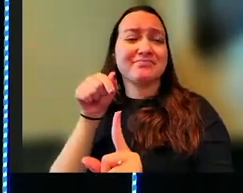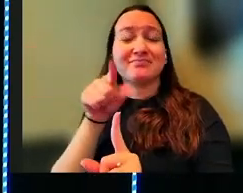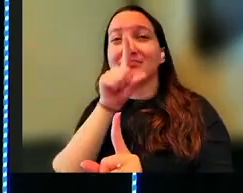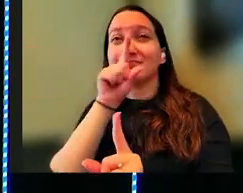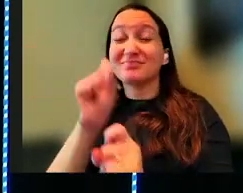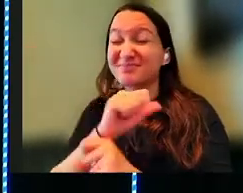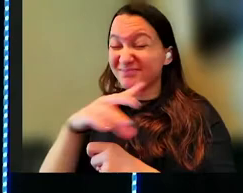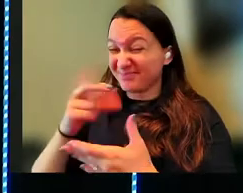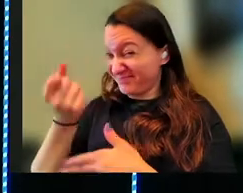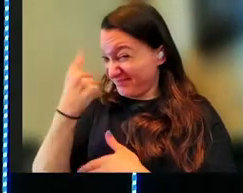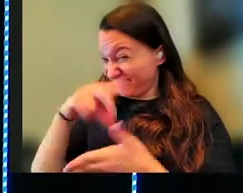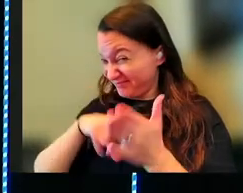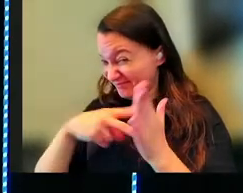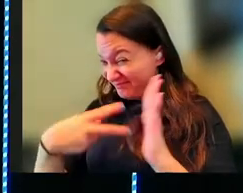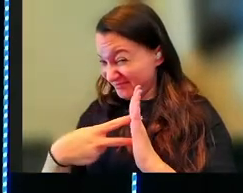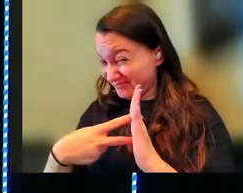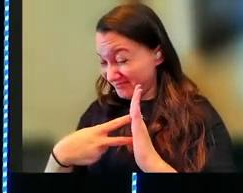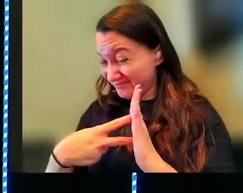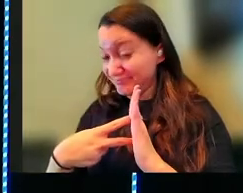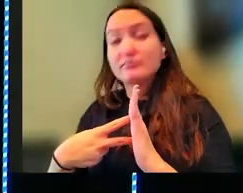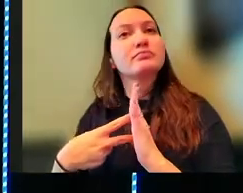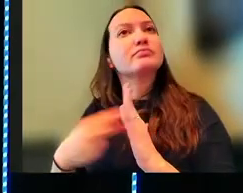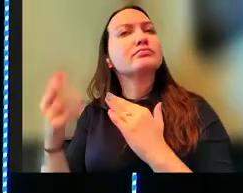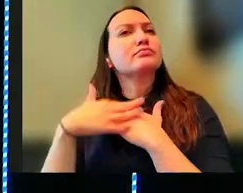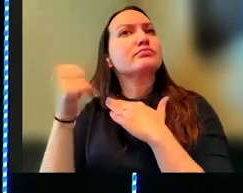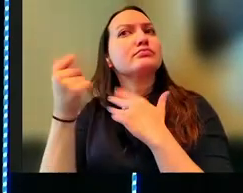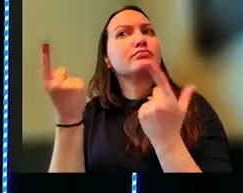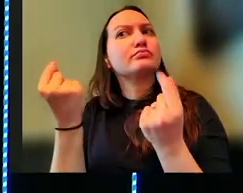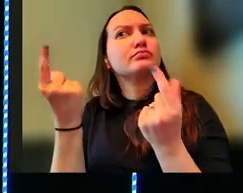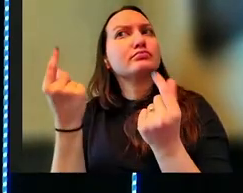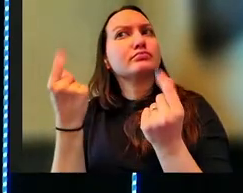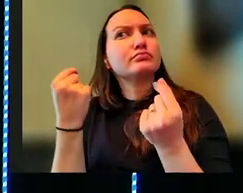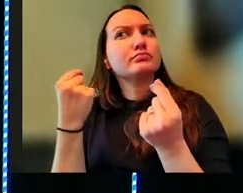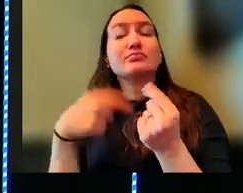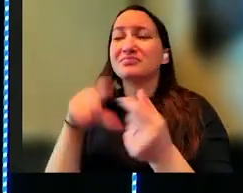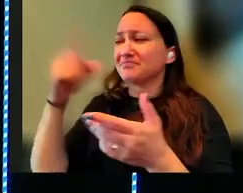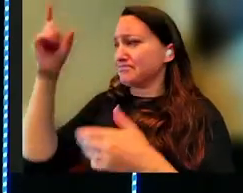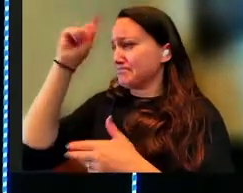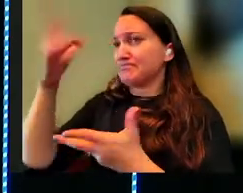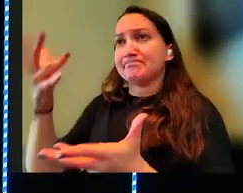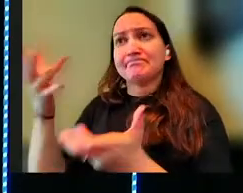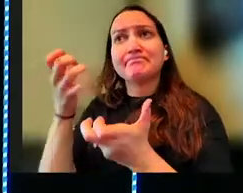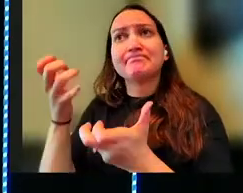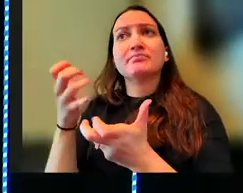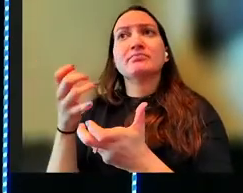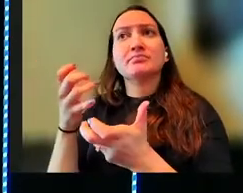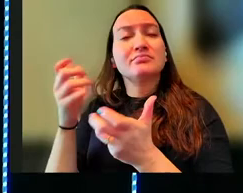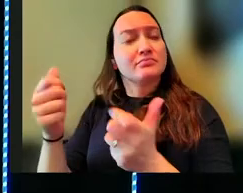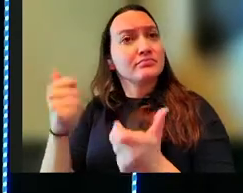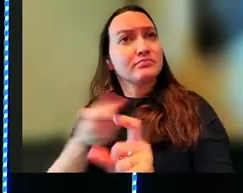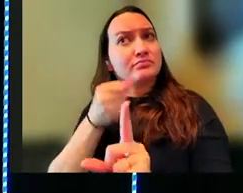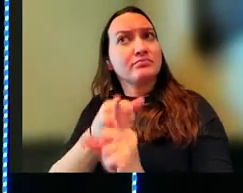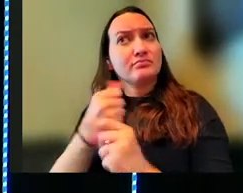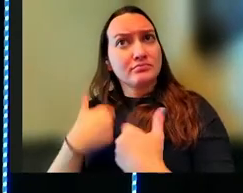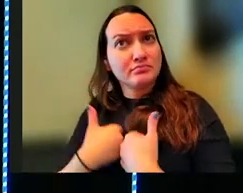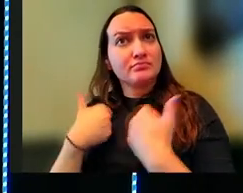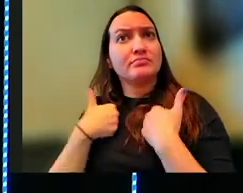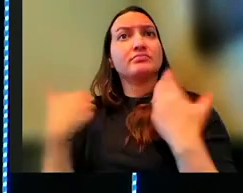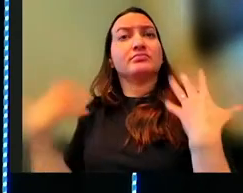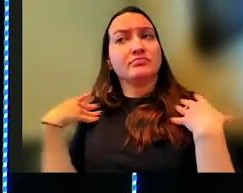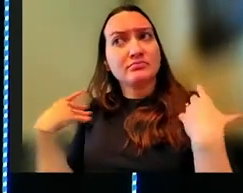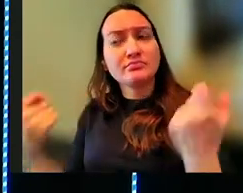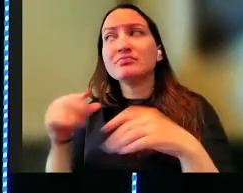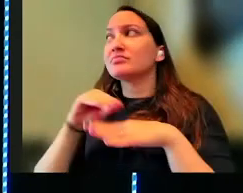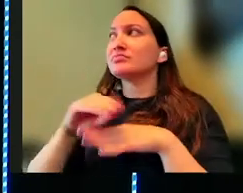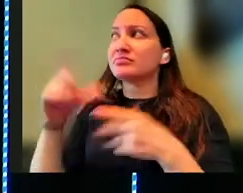Does that make sense, church? That's what we're called to do. That's what wisdom wants to do. Wisdom wants to impact our life. It wants to bring health and change